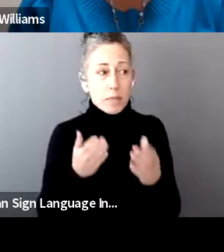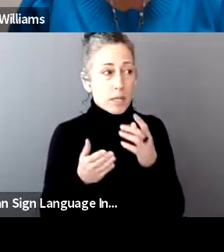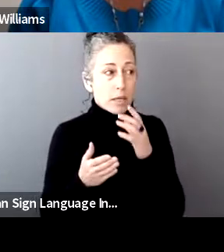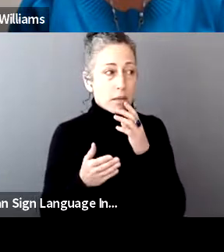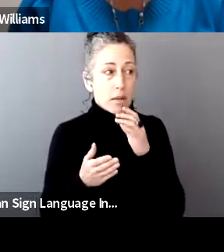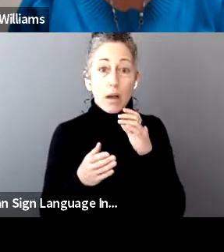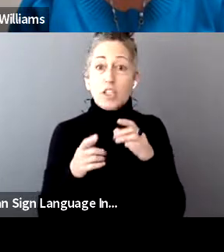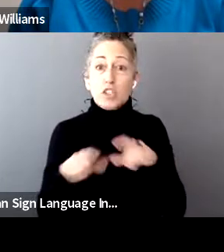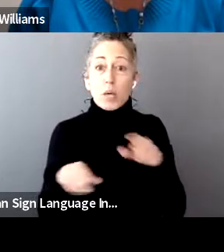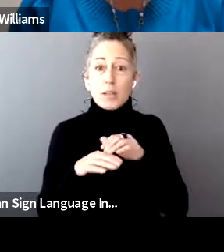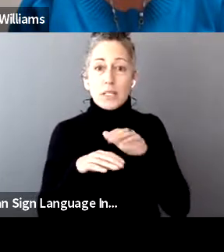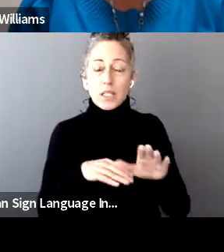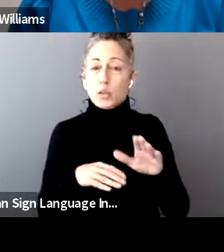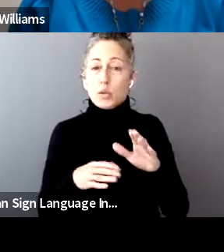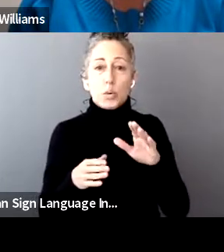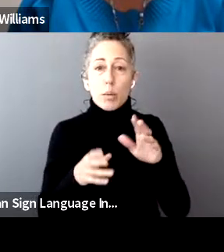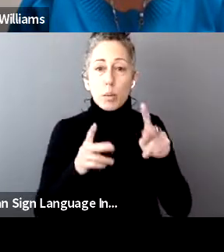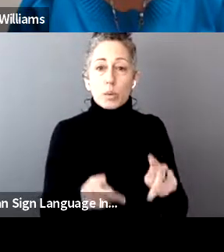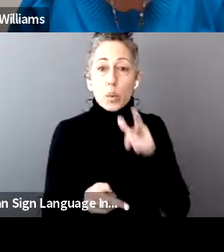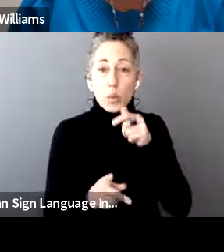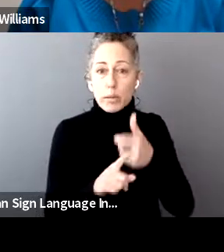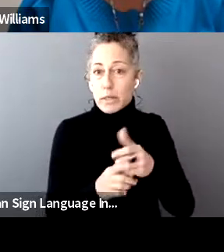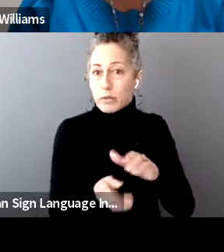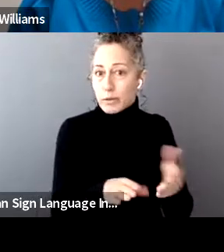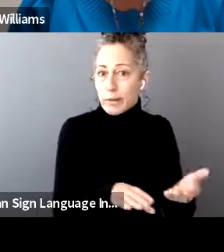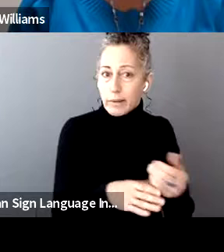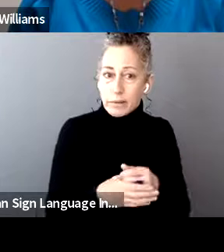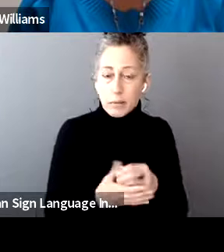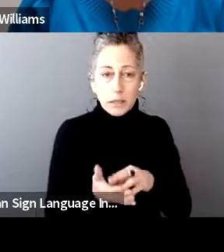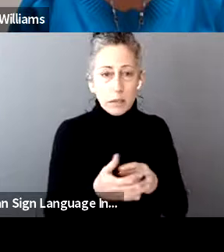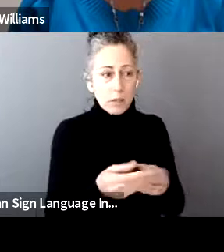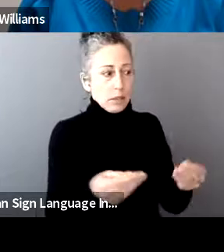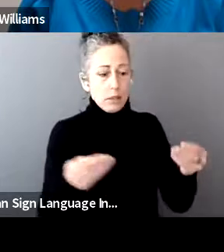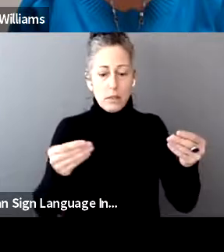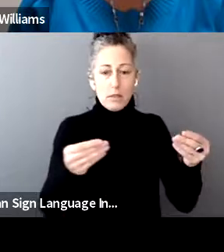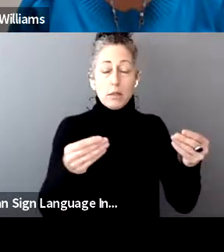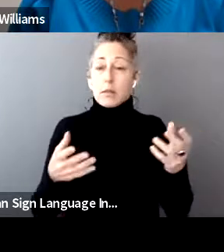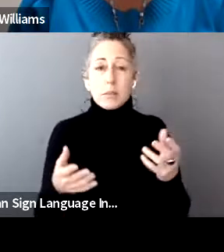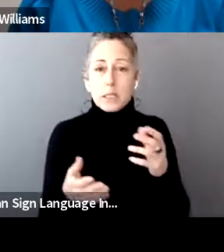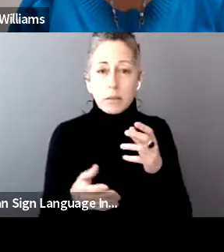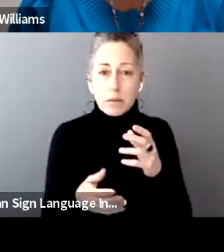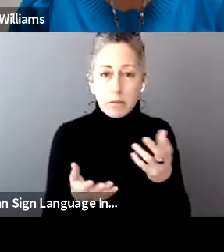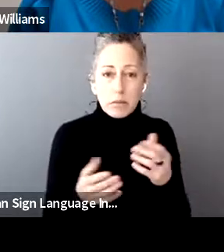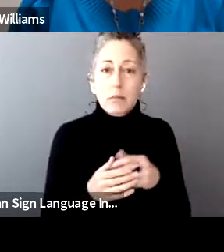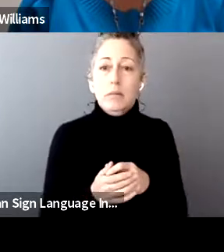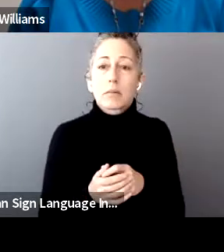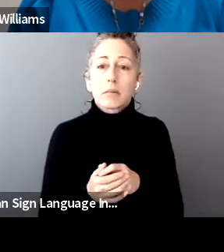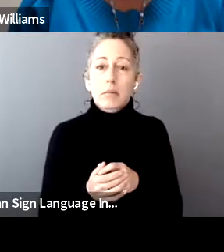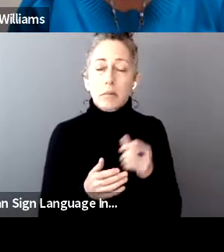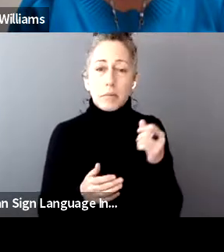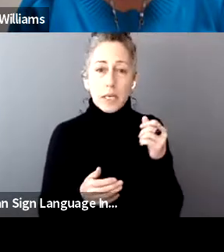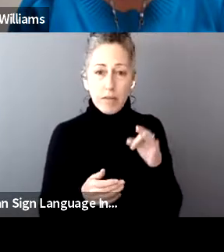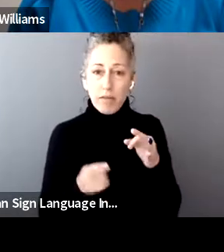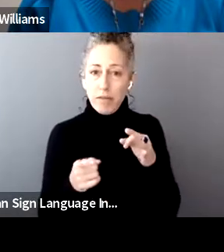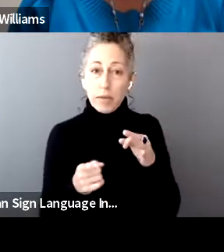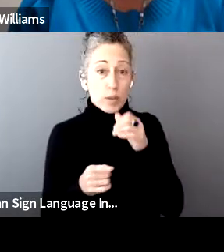person. But for the purposes of your taxable income, if you don't qualify for as much when you file your 2020 tax